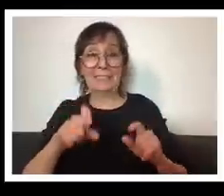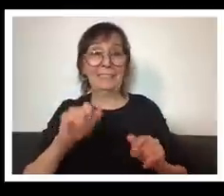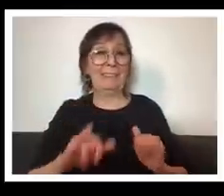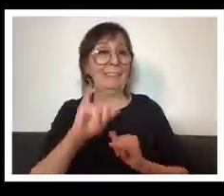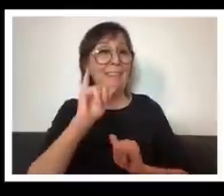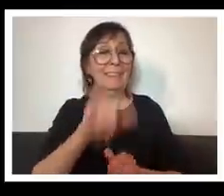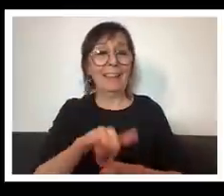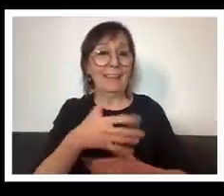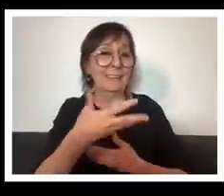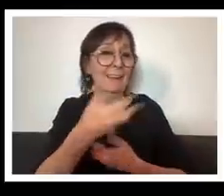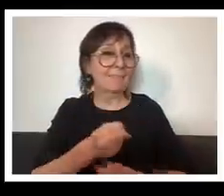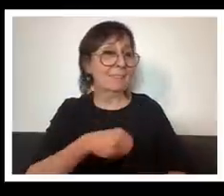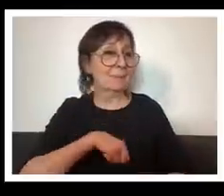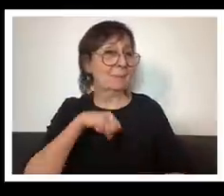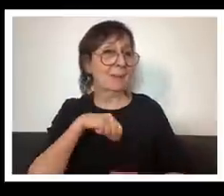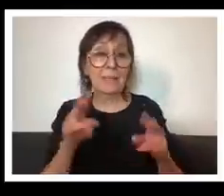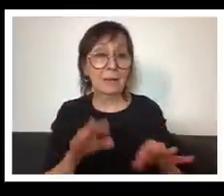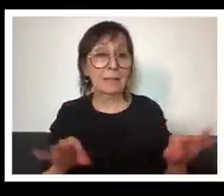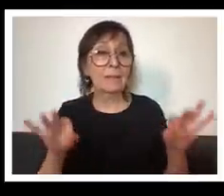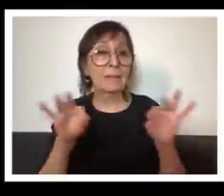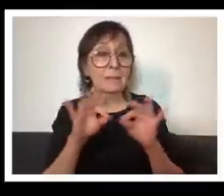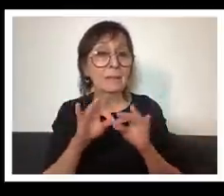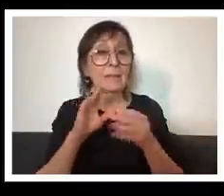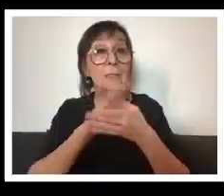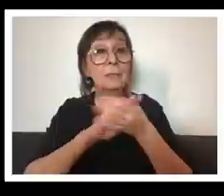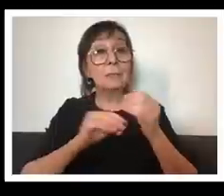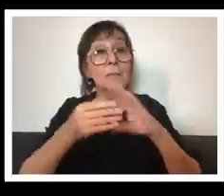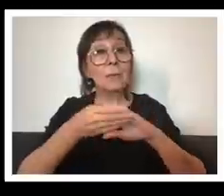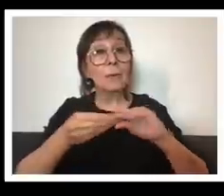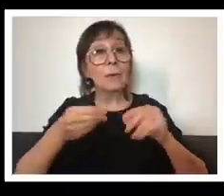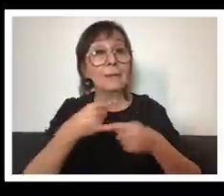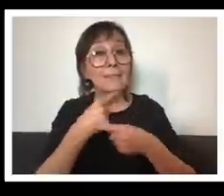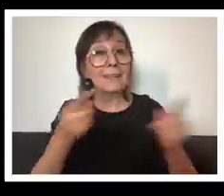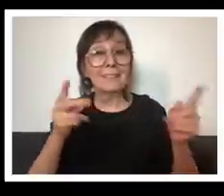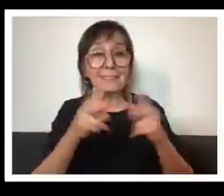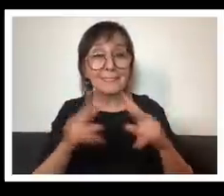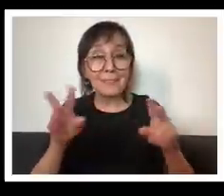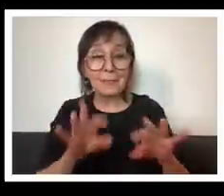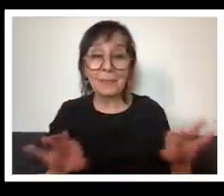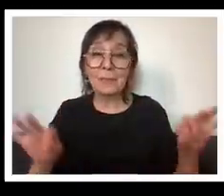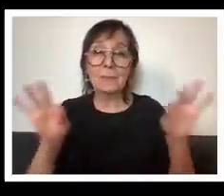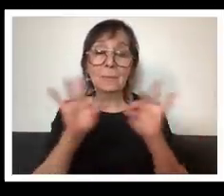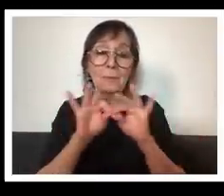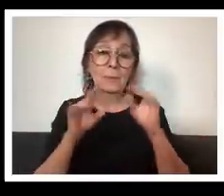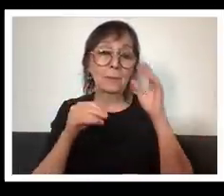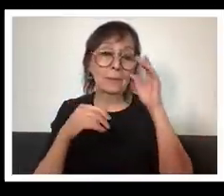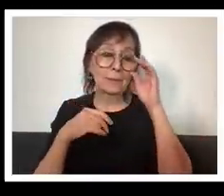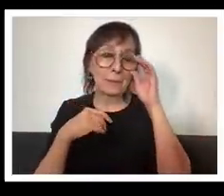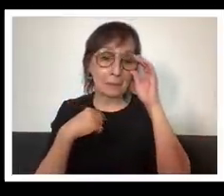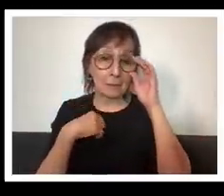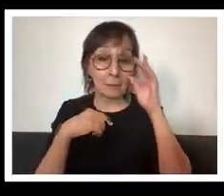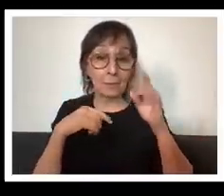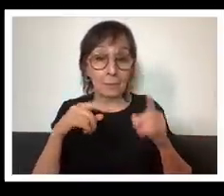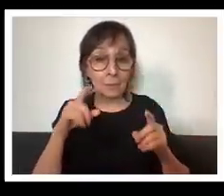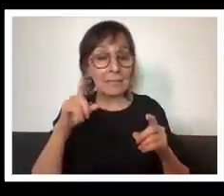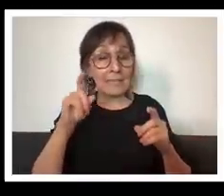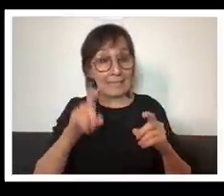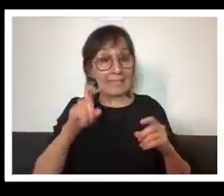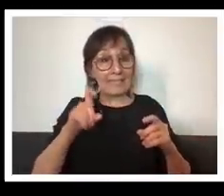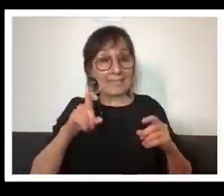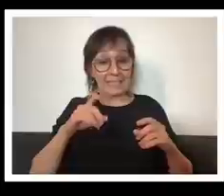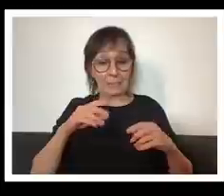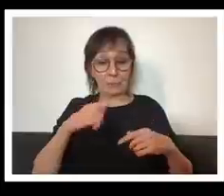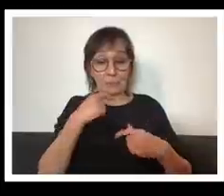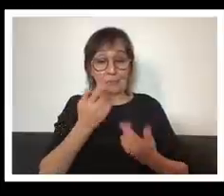want to say this is really important because you know storytelling is so important and that we really need to be the people who are telling our own